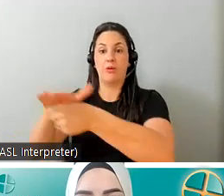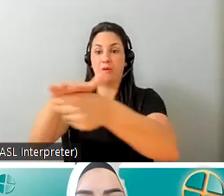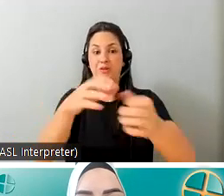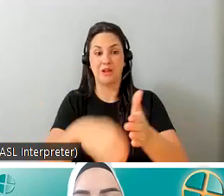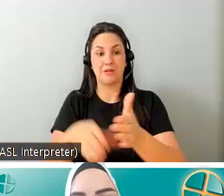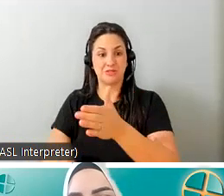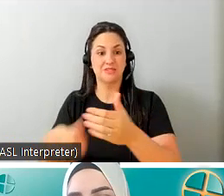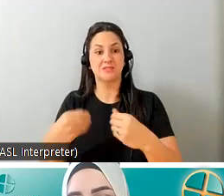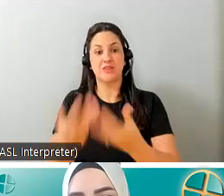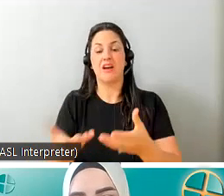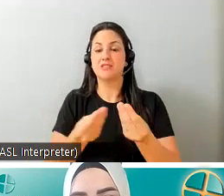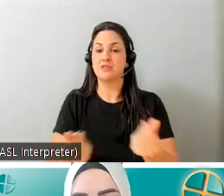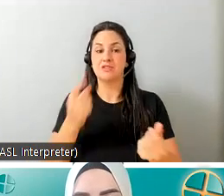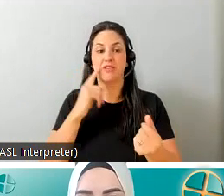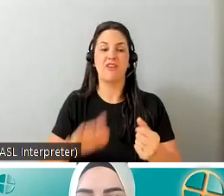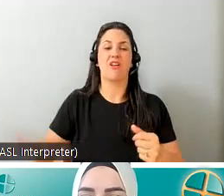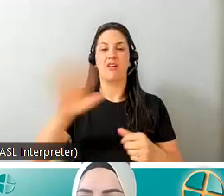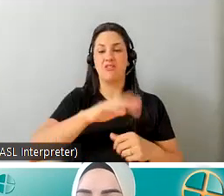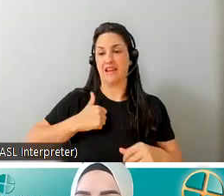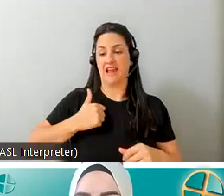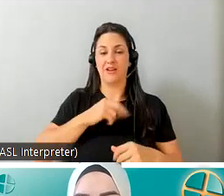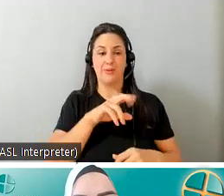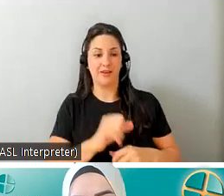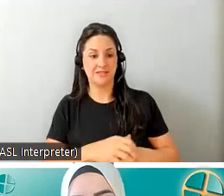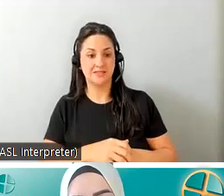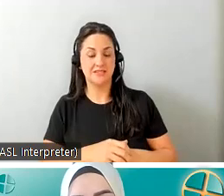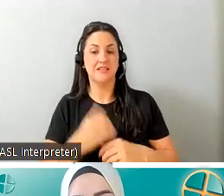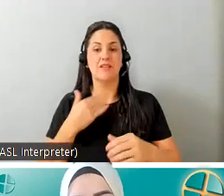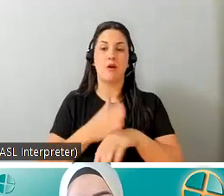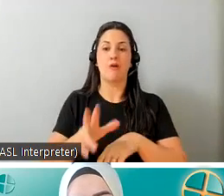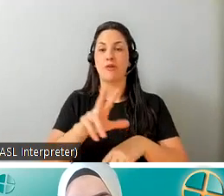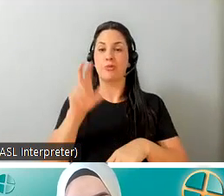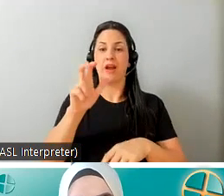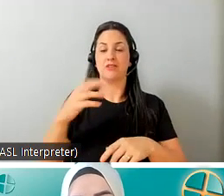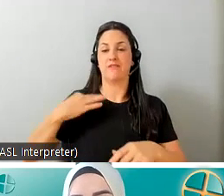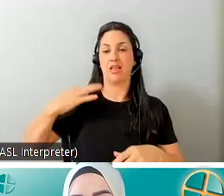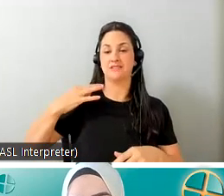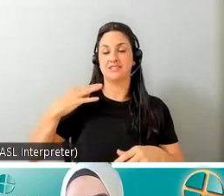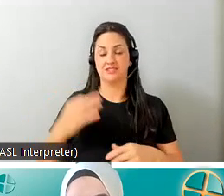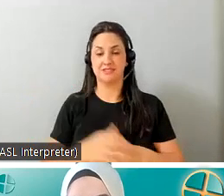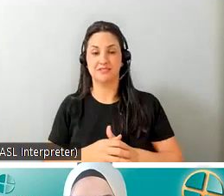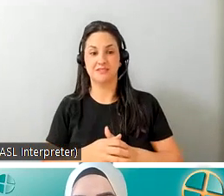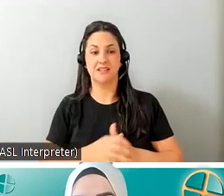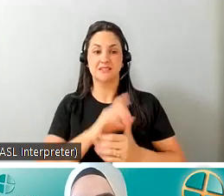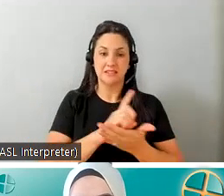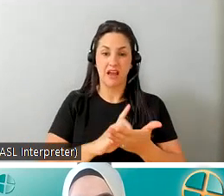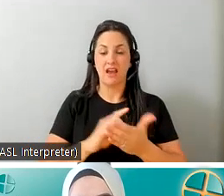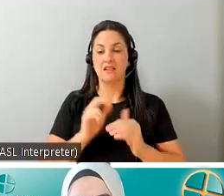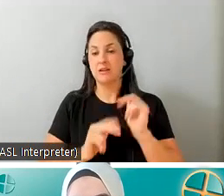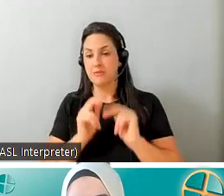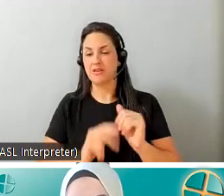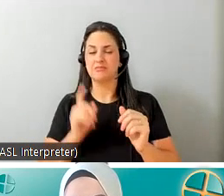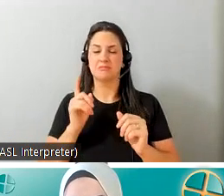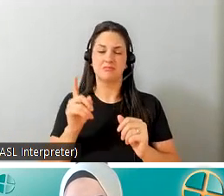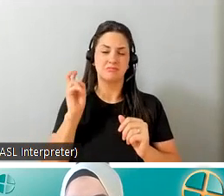40 communities across canada and the us currently spanning over 300 tetra volunteers who design and build hundreds of custom